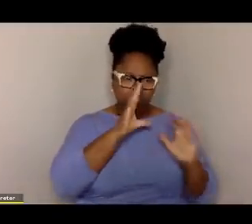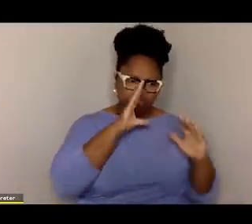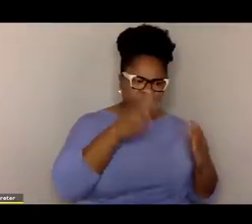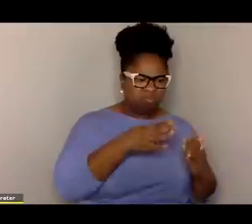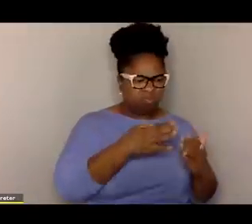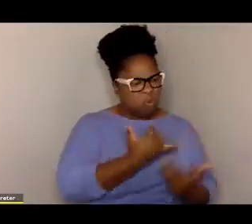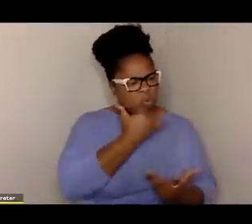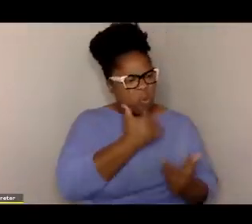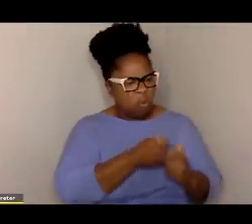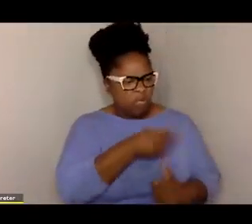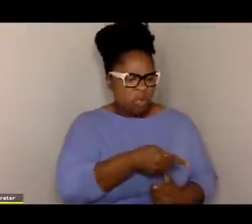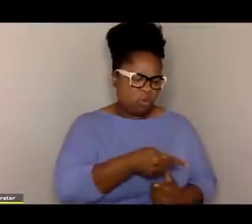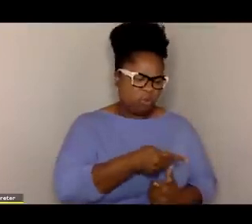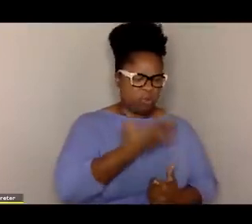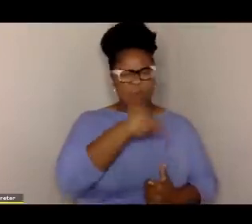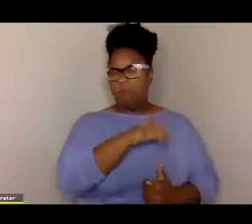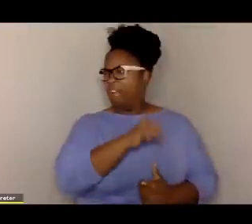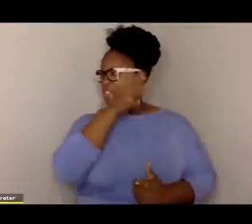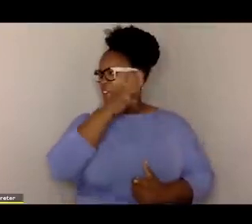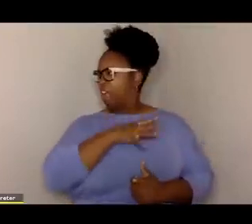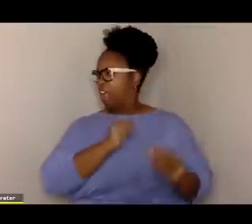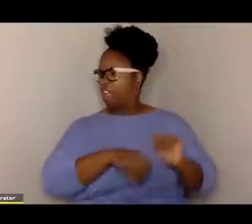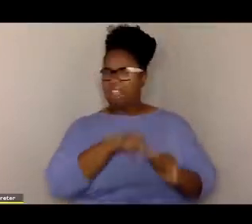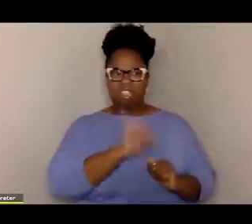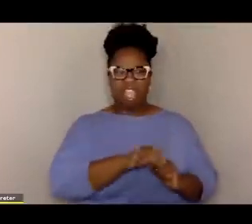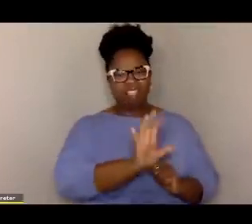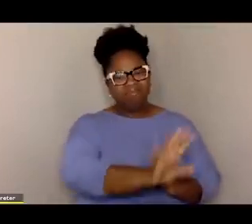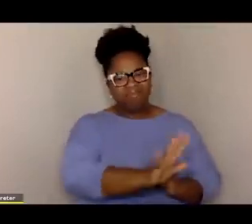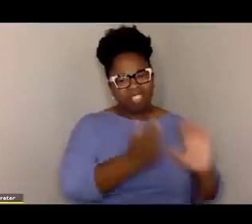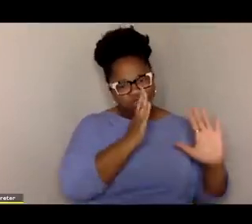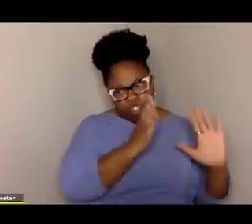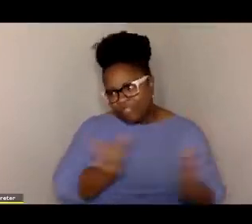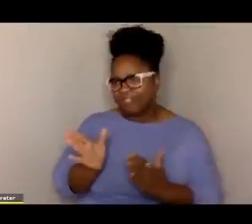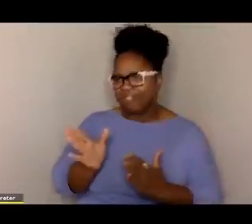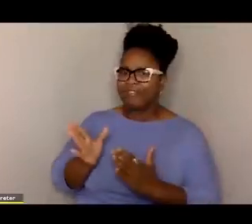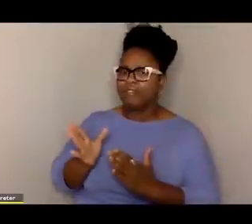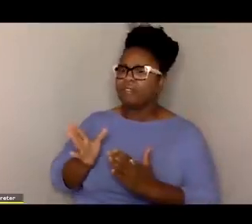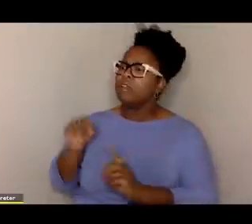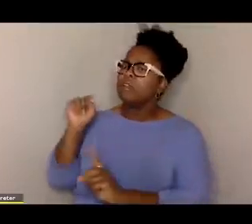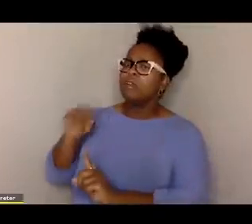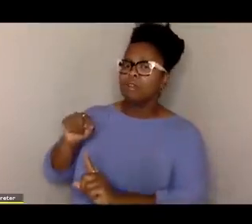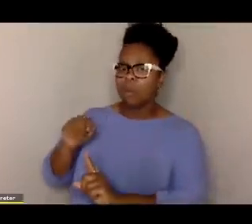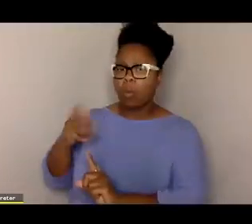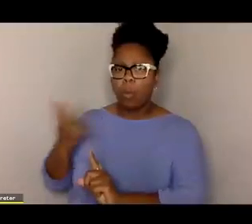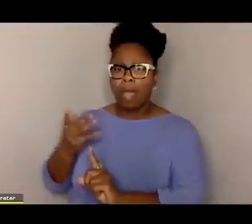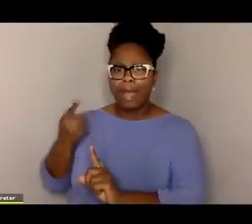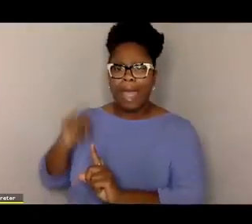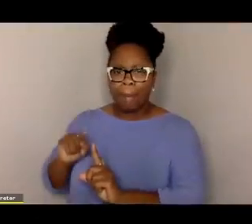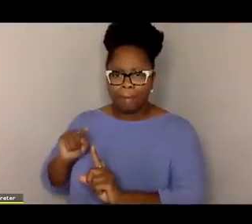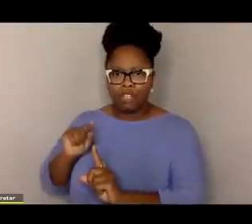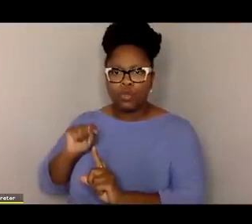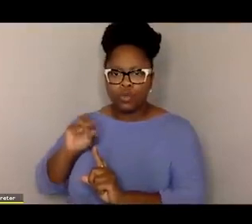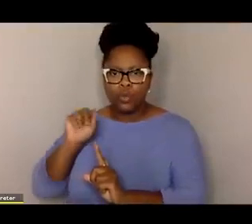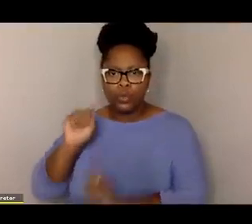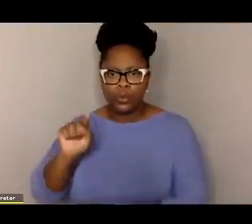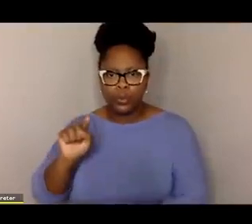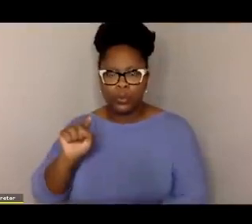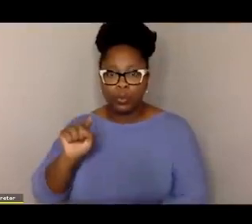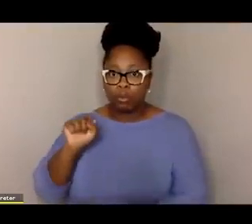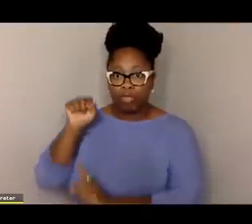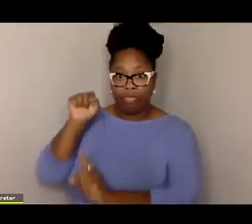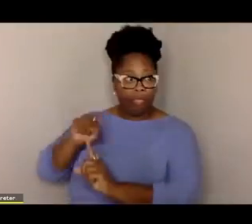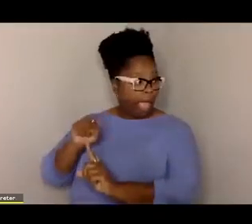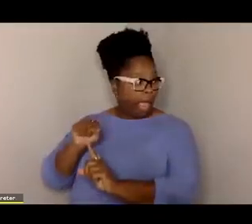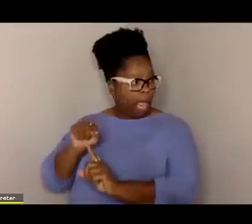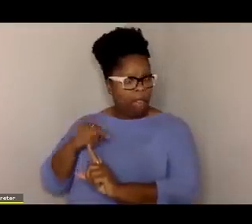on what's wrong with you or why is that guy behaving that way to asking what happened to you. This is